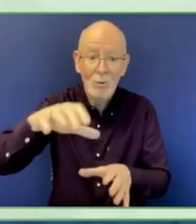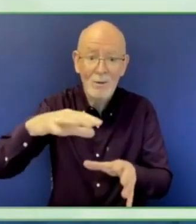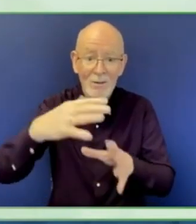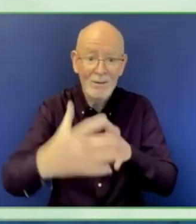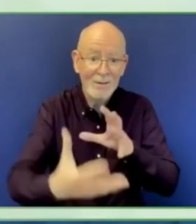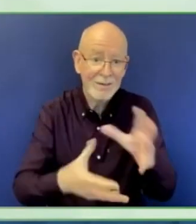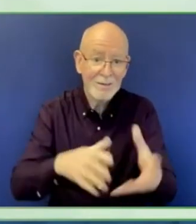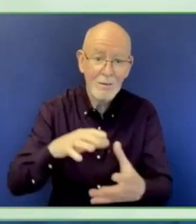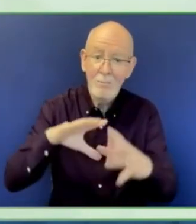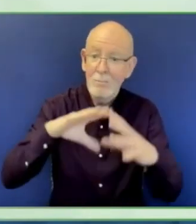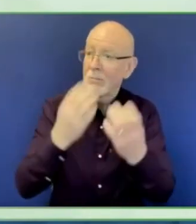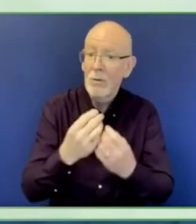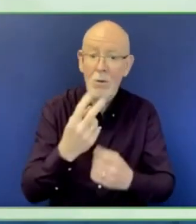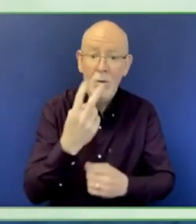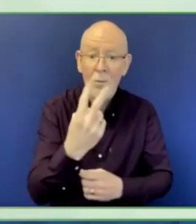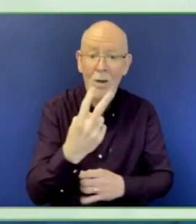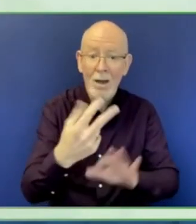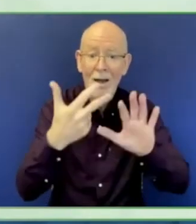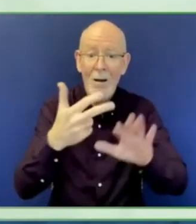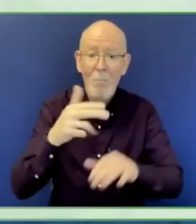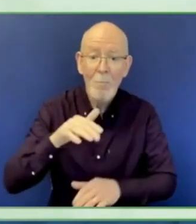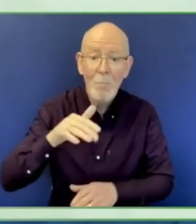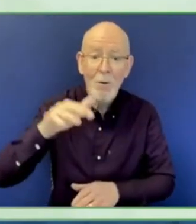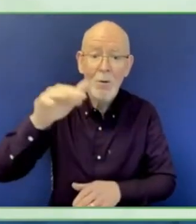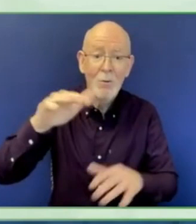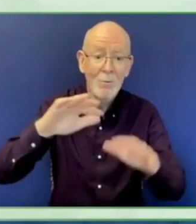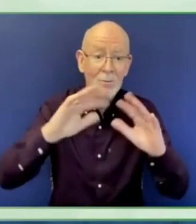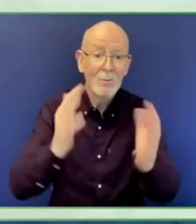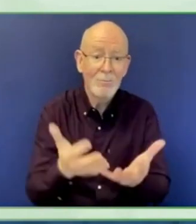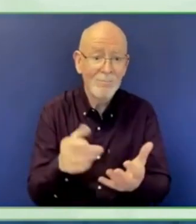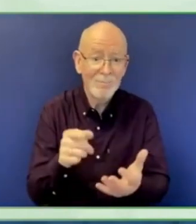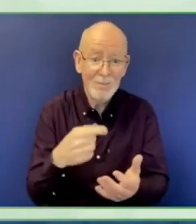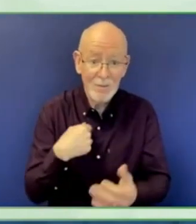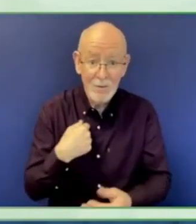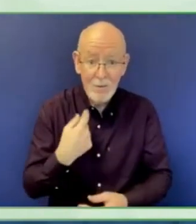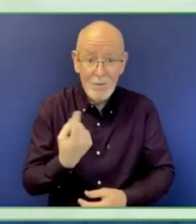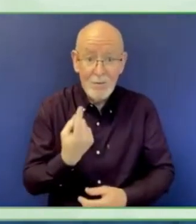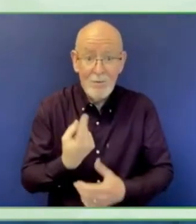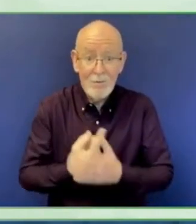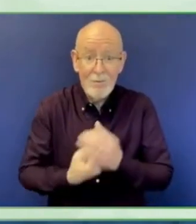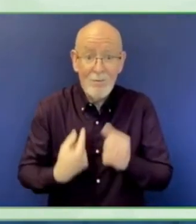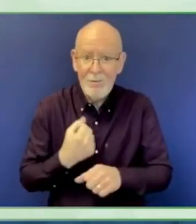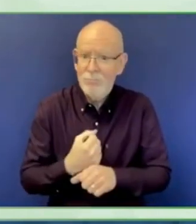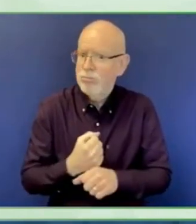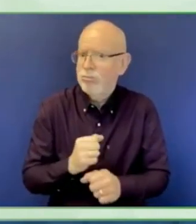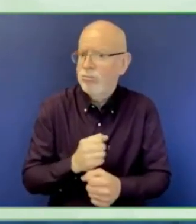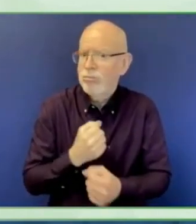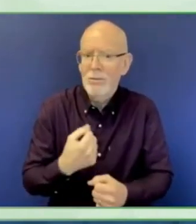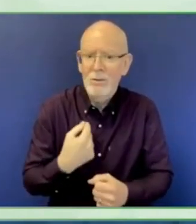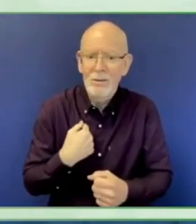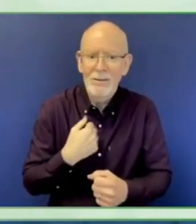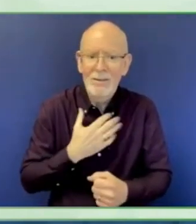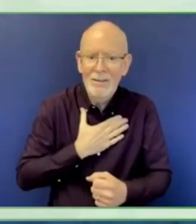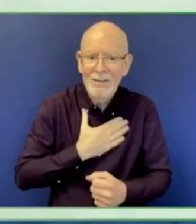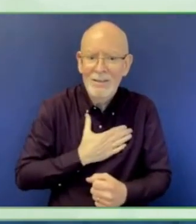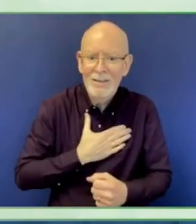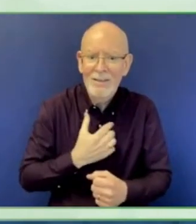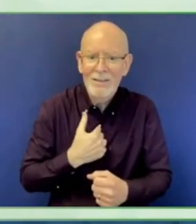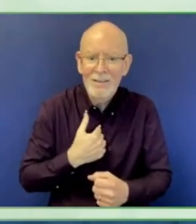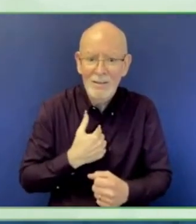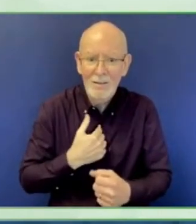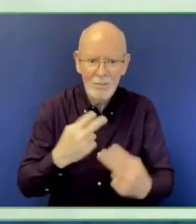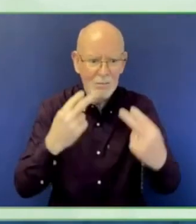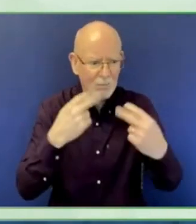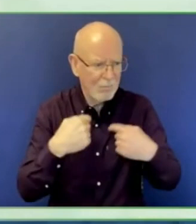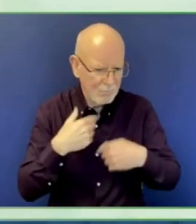where we try to build capacity in both directions. We never assume that we know the answer. We always assume that